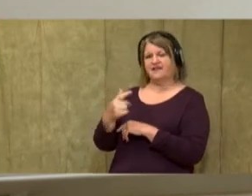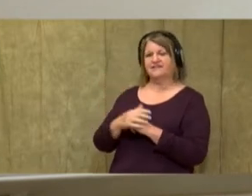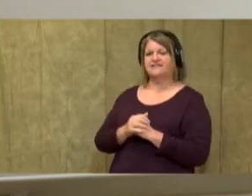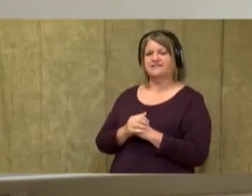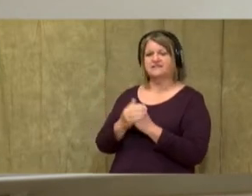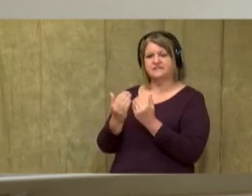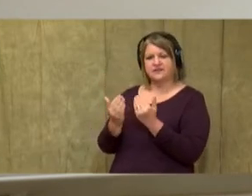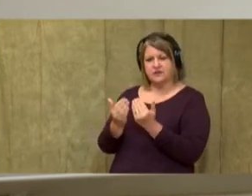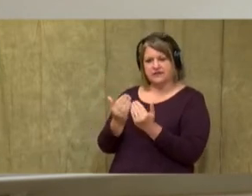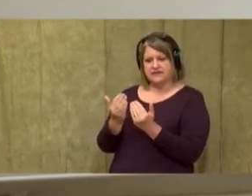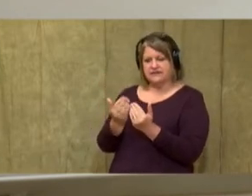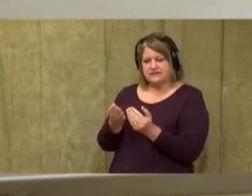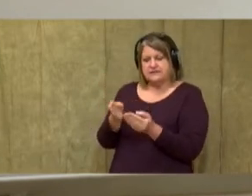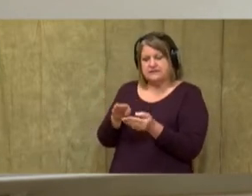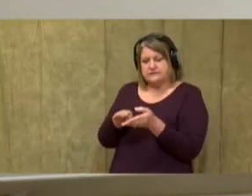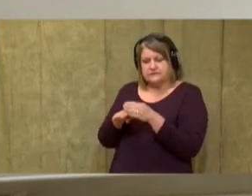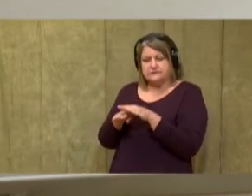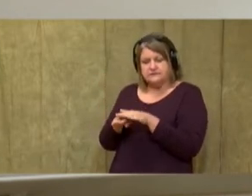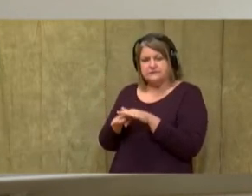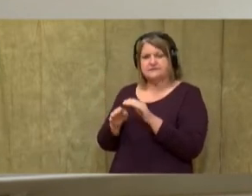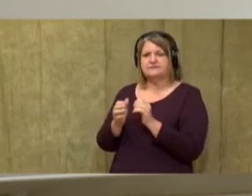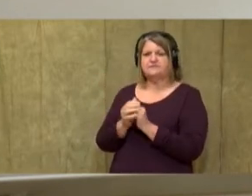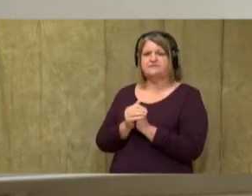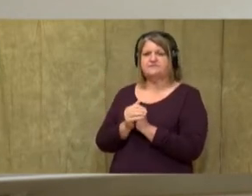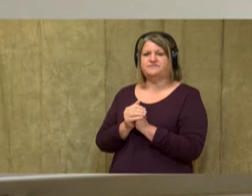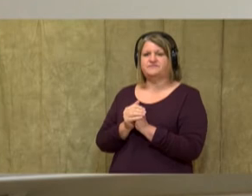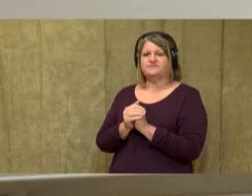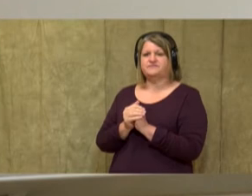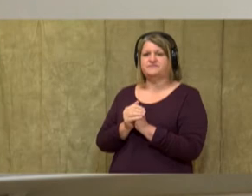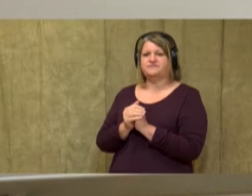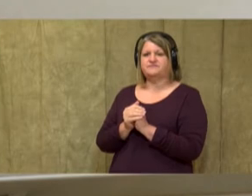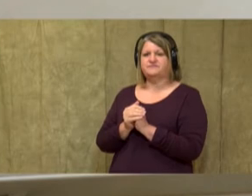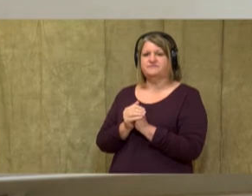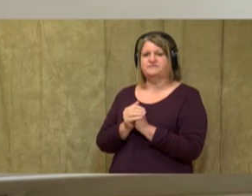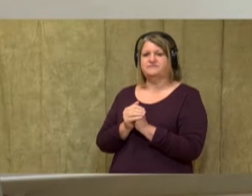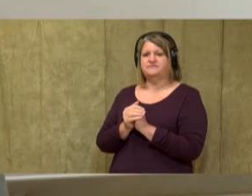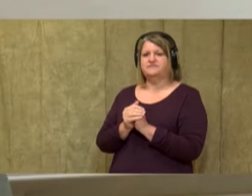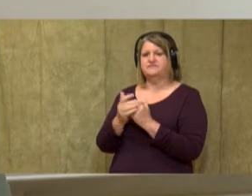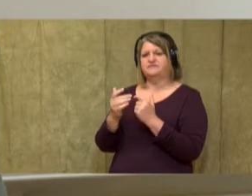very gentle, keep it, try to keep it kind of long.